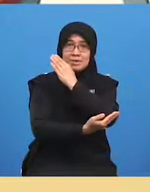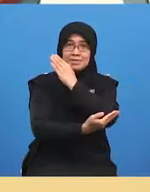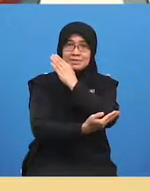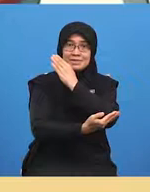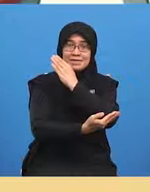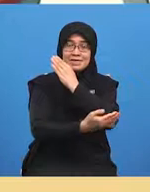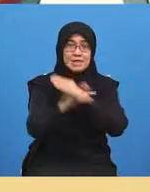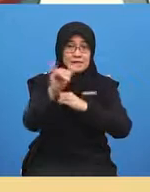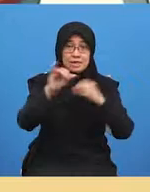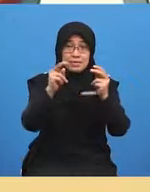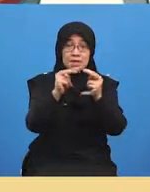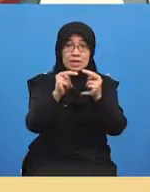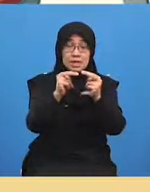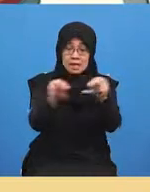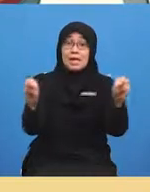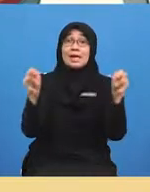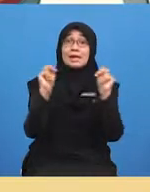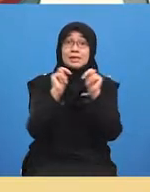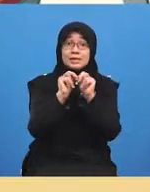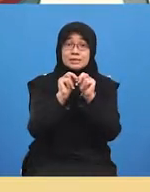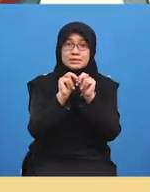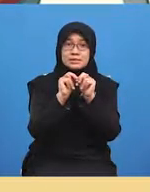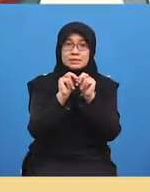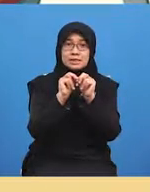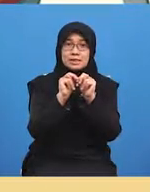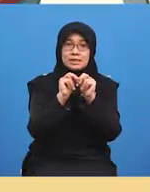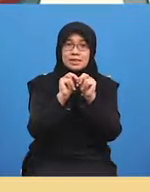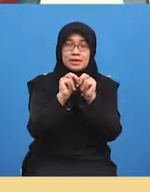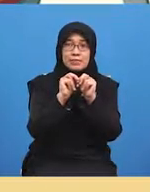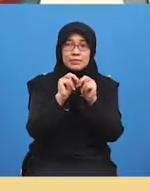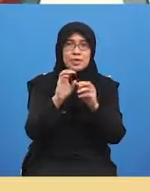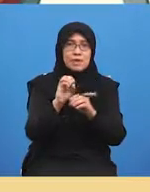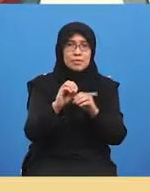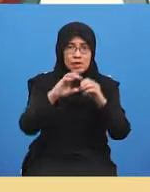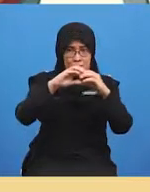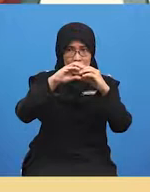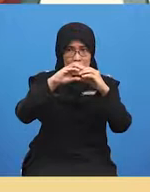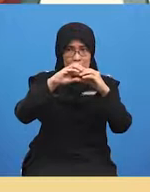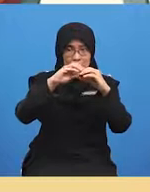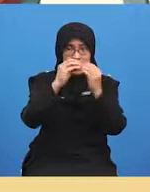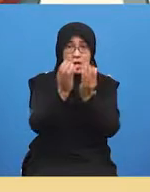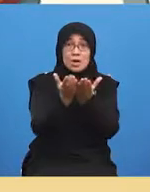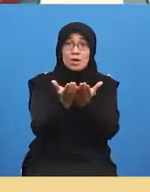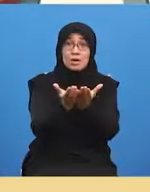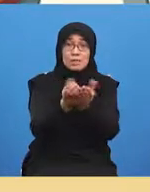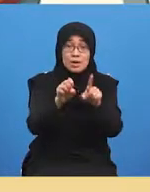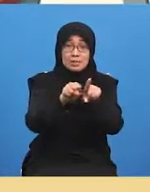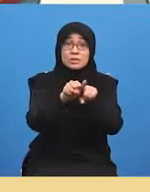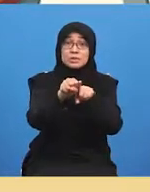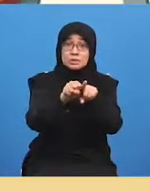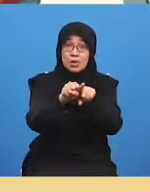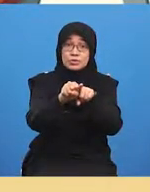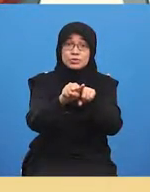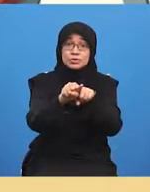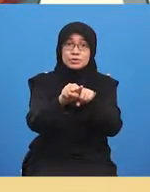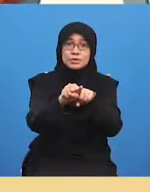and we are actually going to pop our little socks in as eggs they are going to